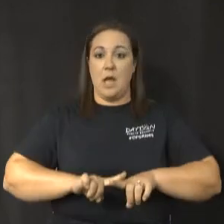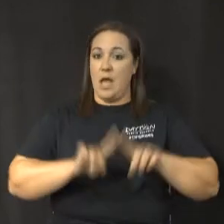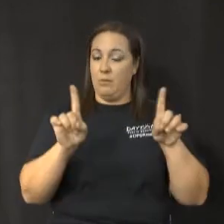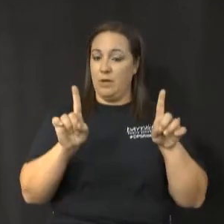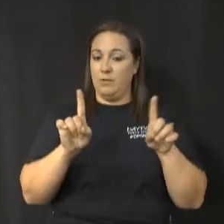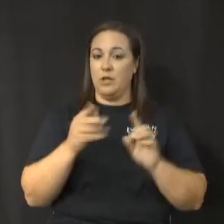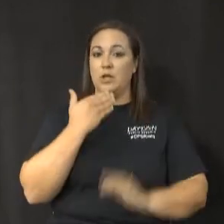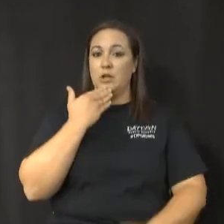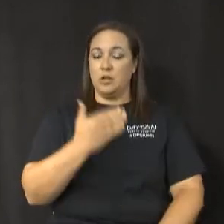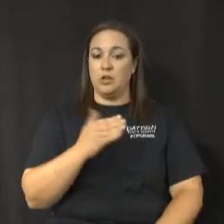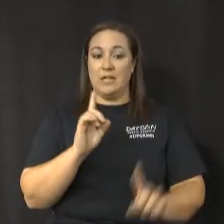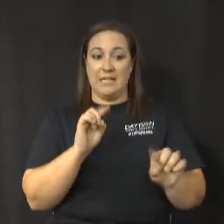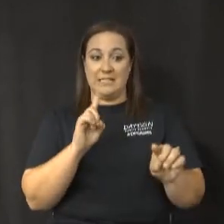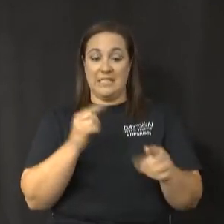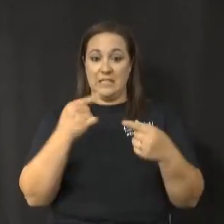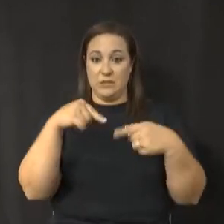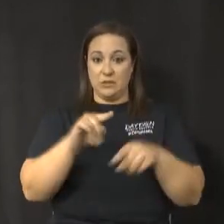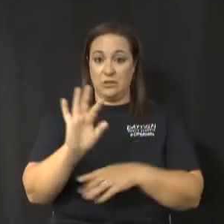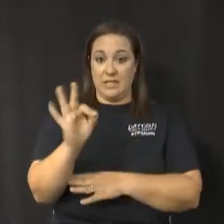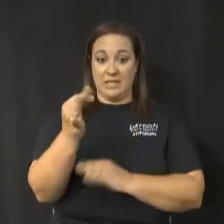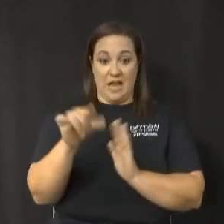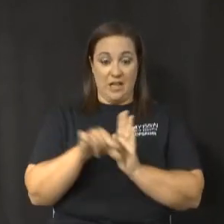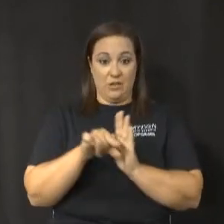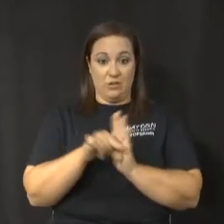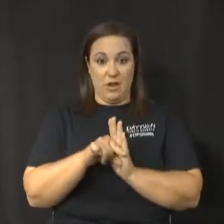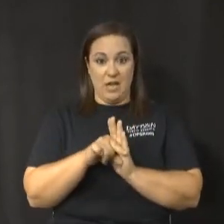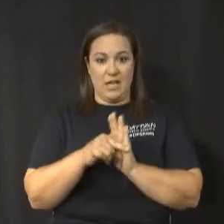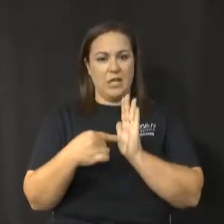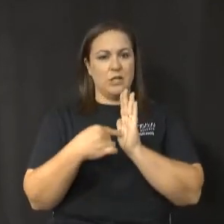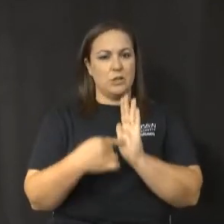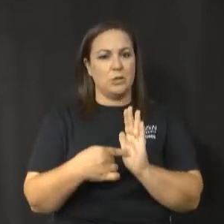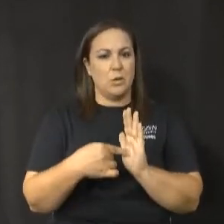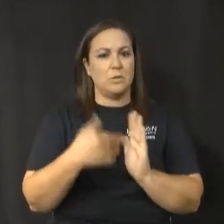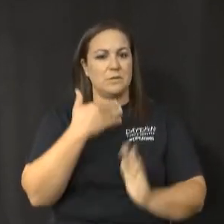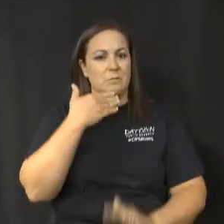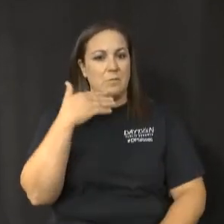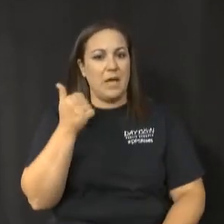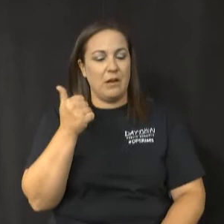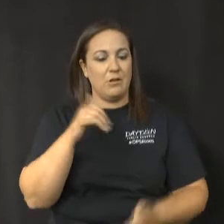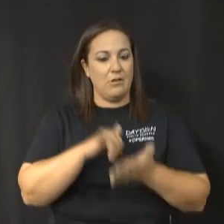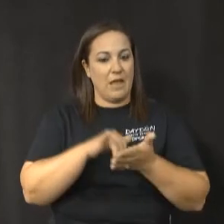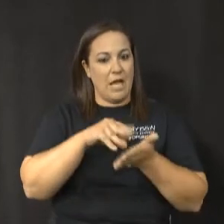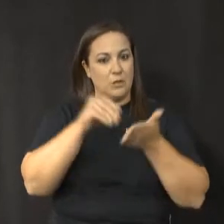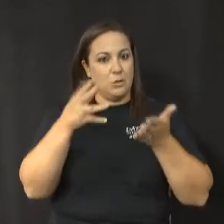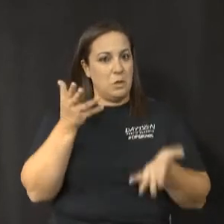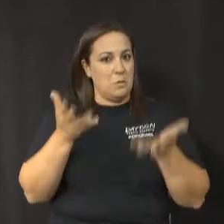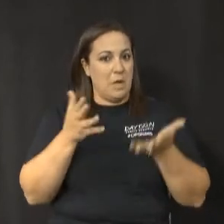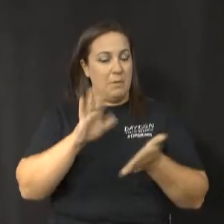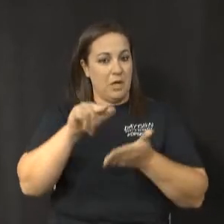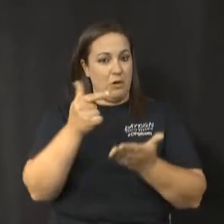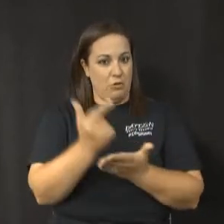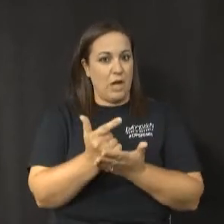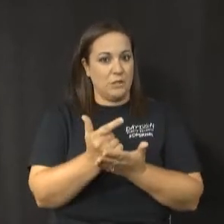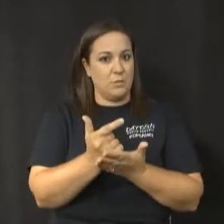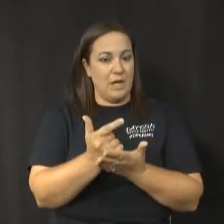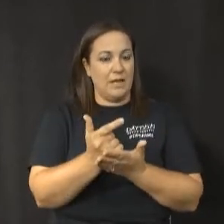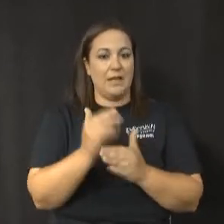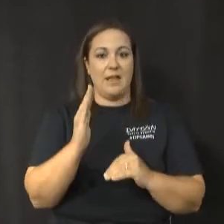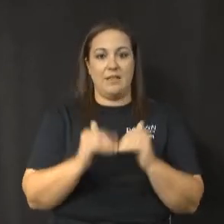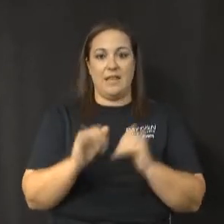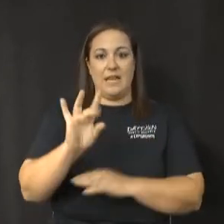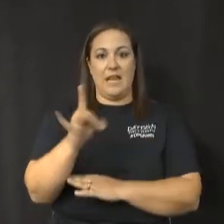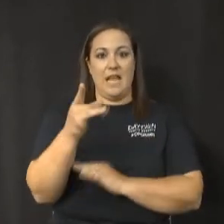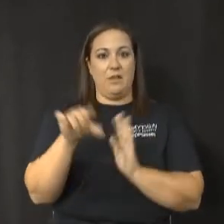ninth grade is a better predictor that a student will graduate than their eighth grade test scores are.